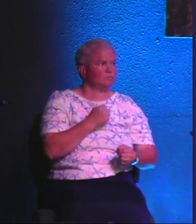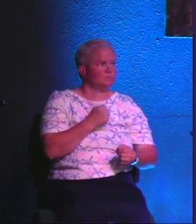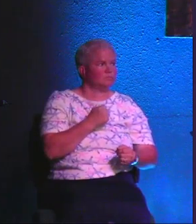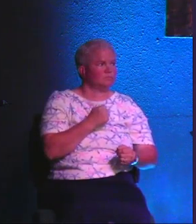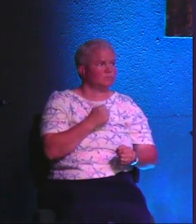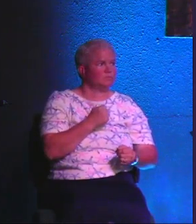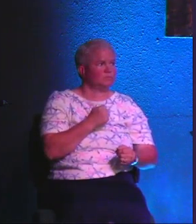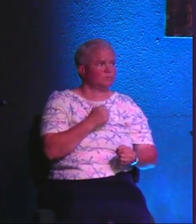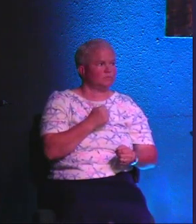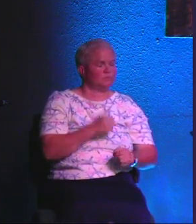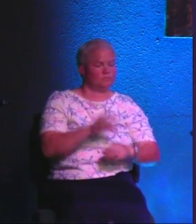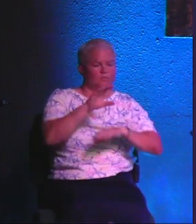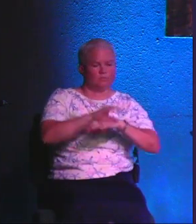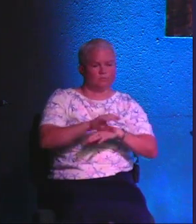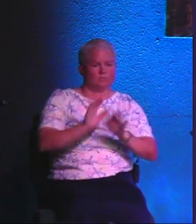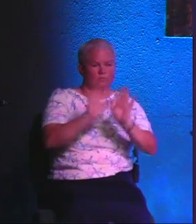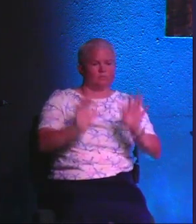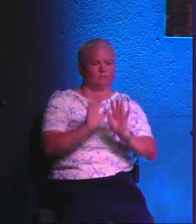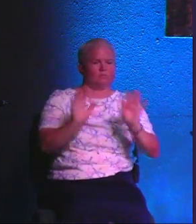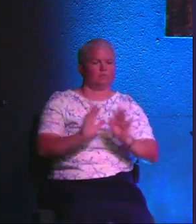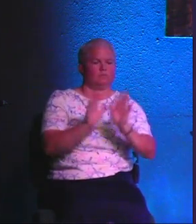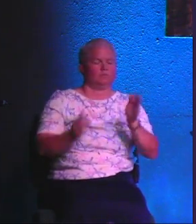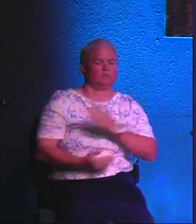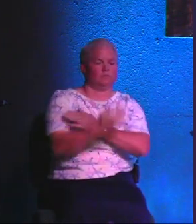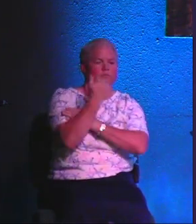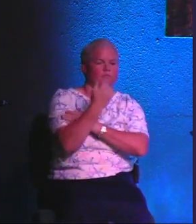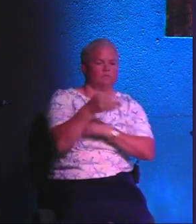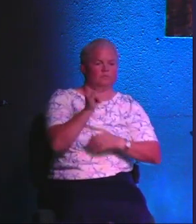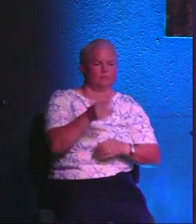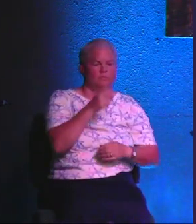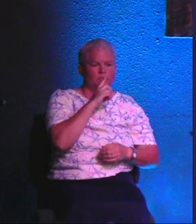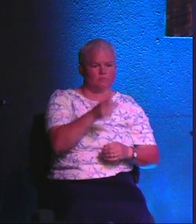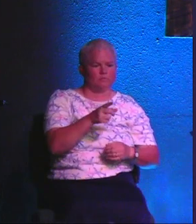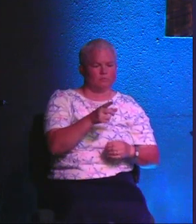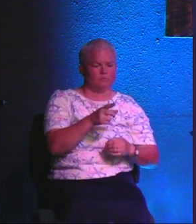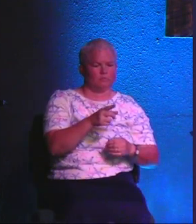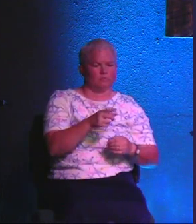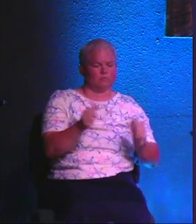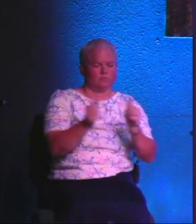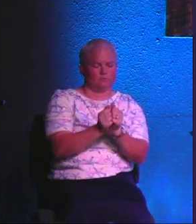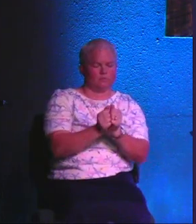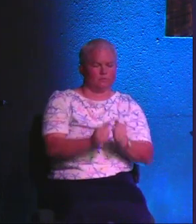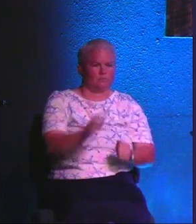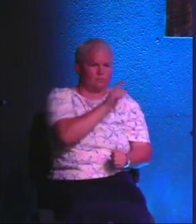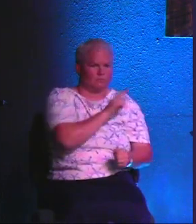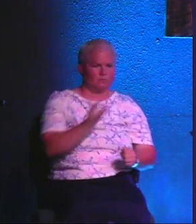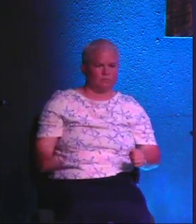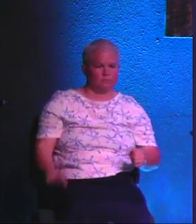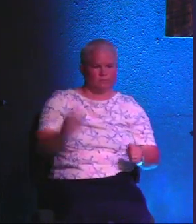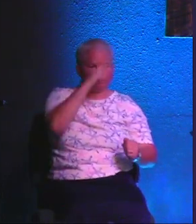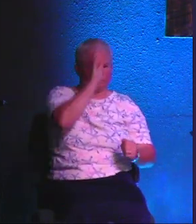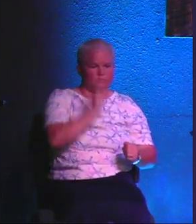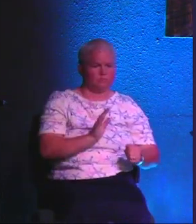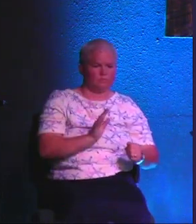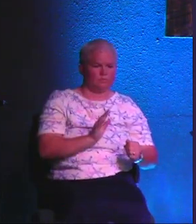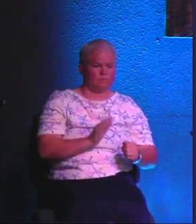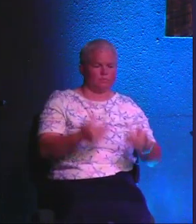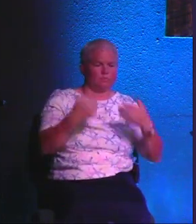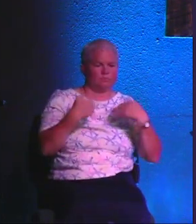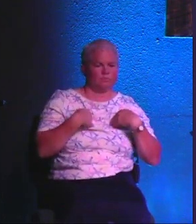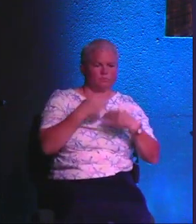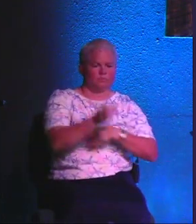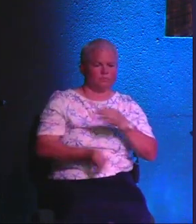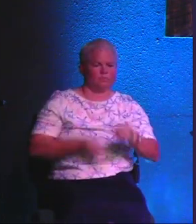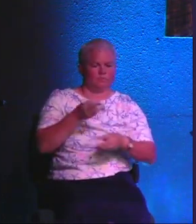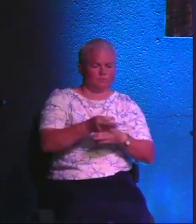we're at church on a Sunday morning. God, I truly just want to be with you. And Lord God, you have us in this